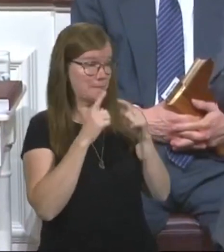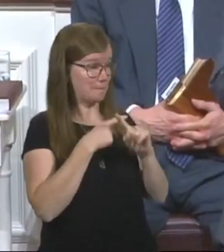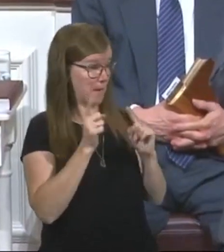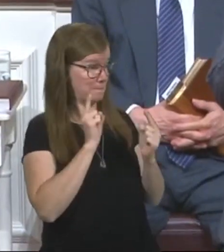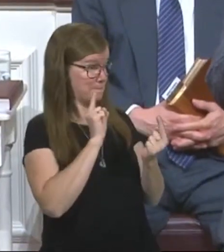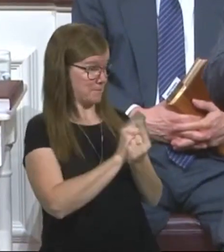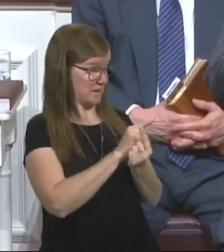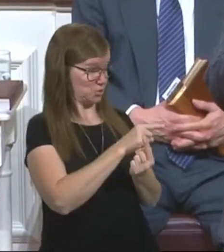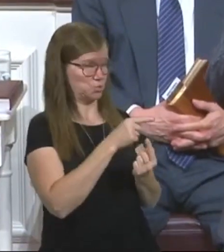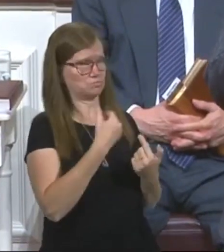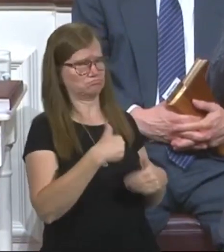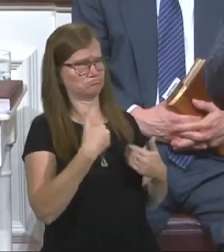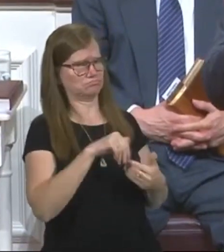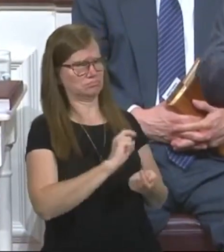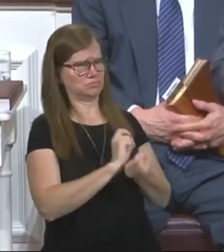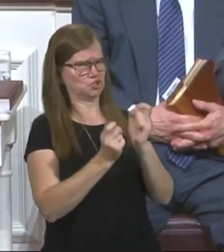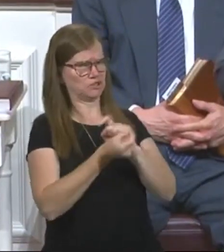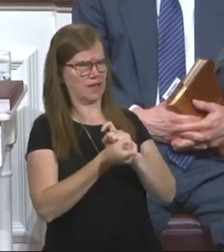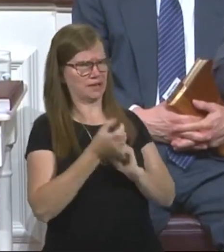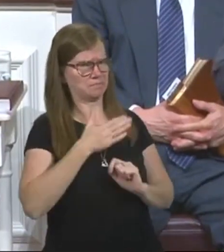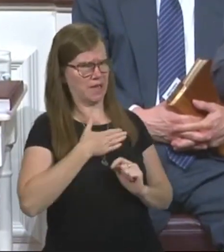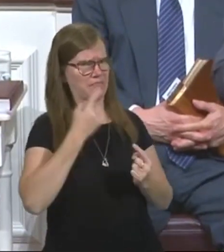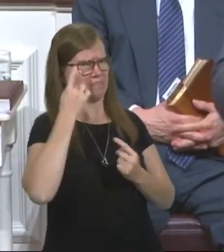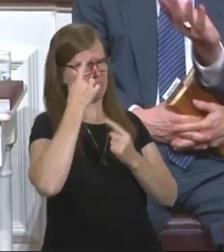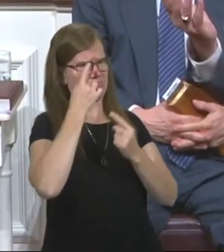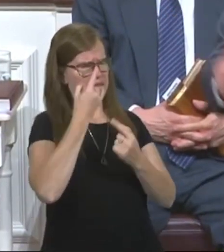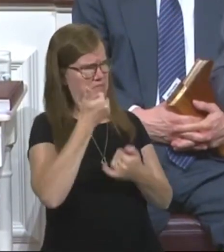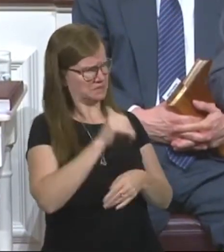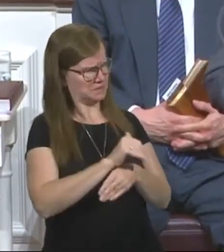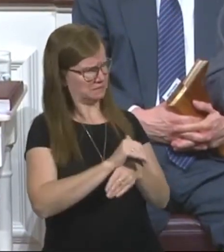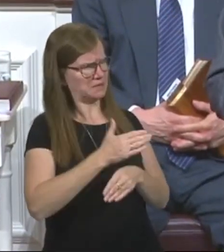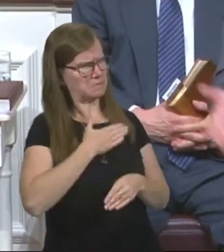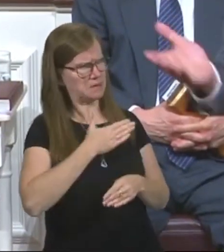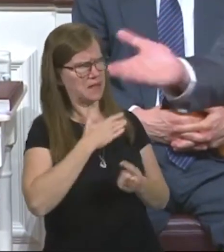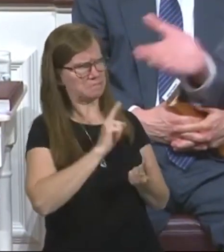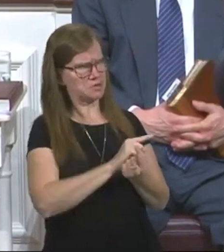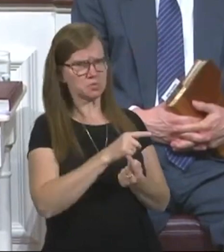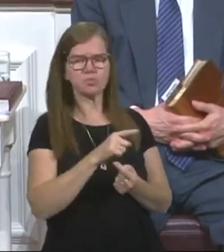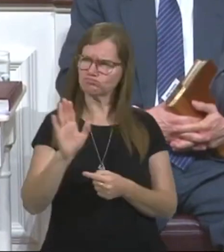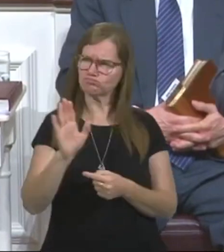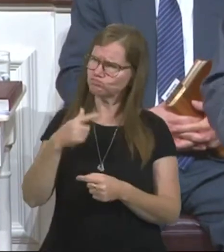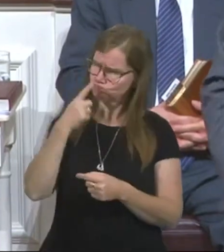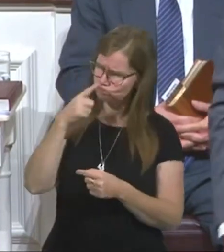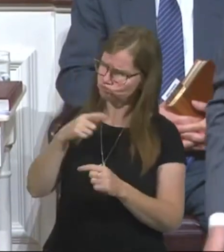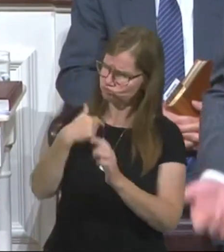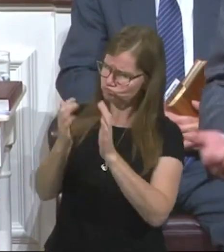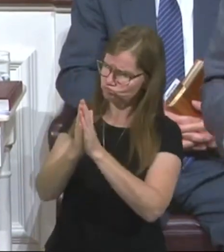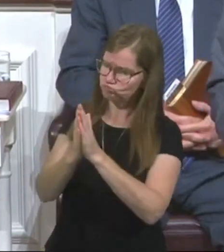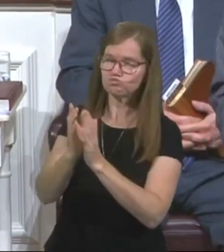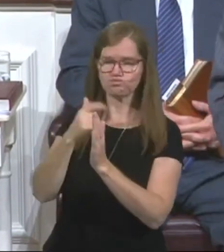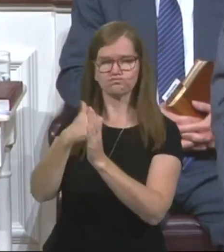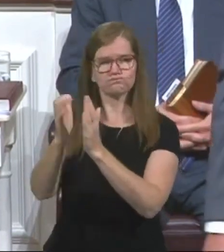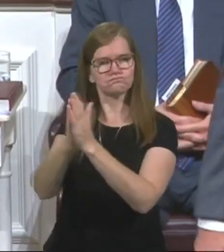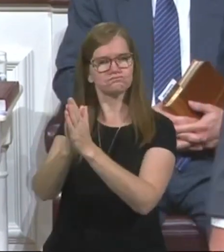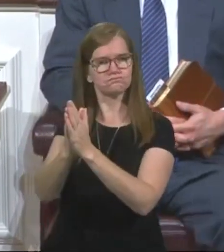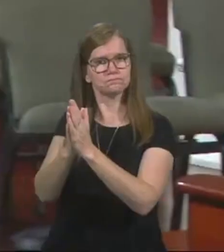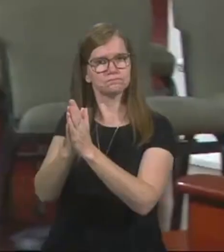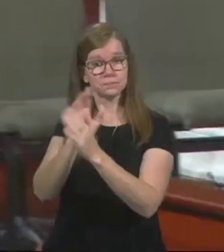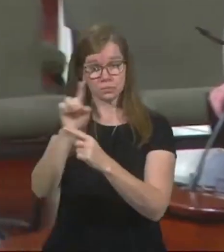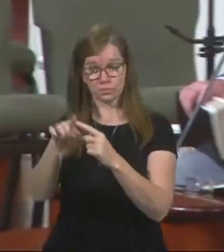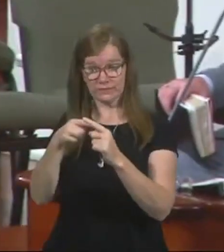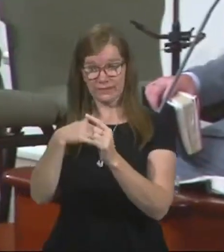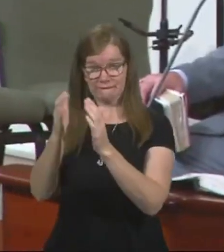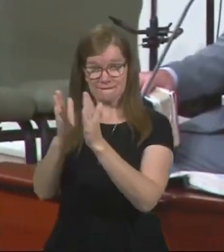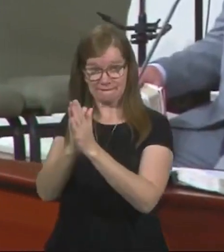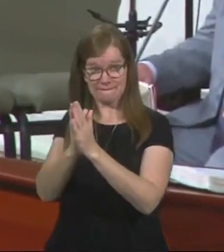meeting you has really changed my thinking this evening. I'm glad I got a chance to meet you. well, let me have a word of prayer with you. I prayed with him. When I prayed